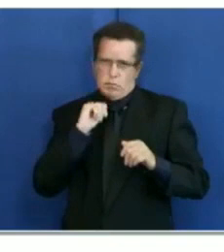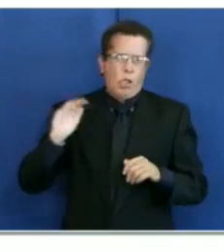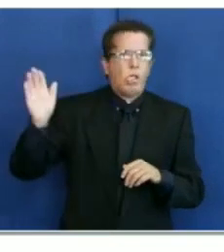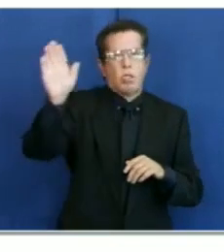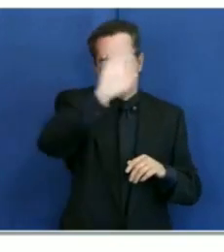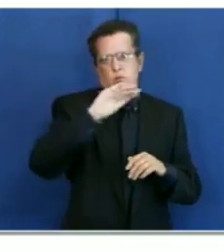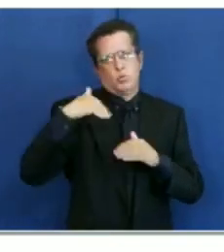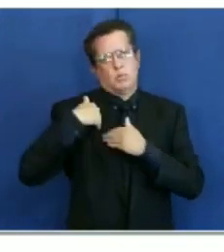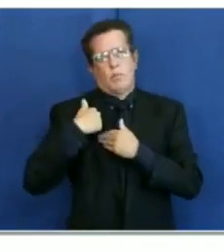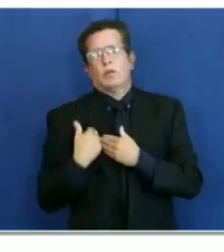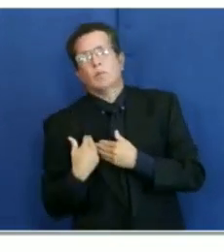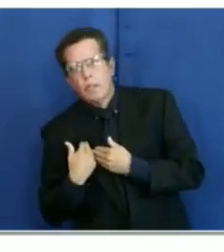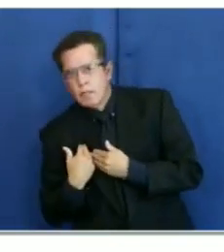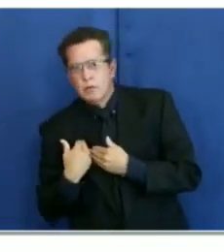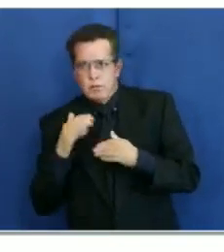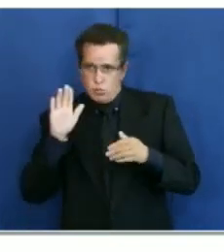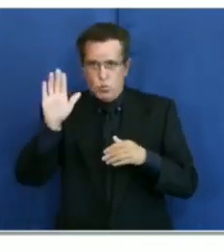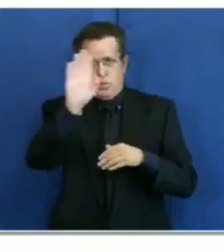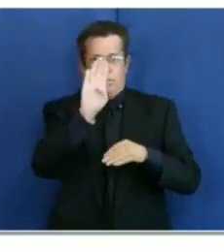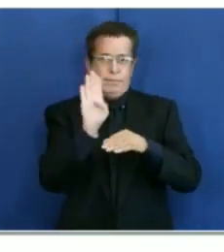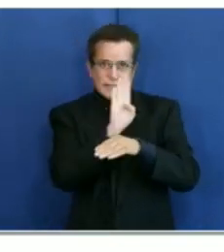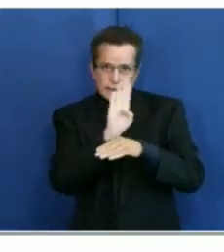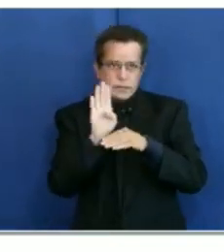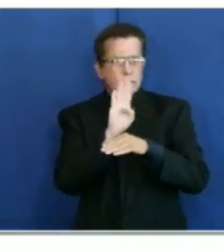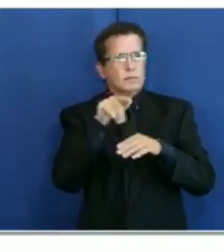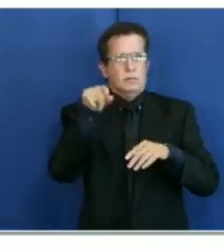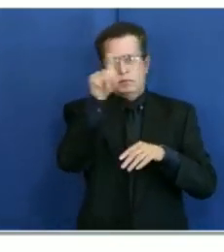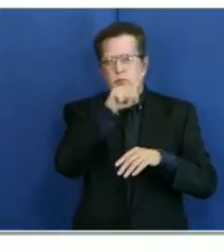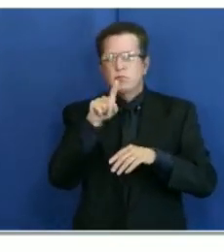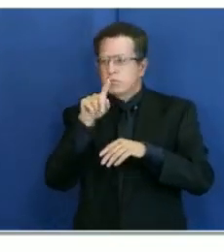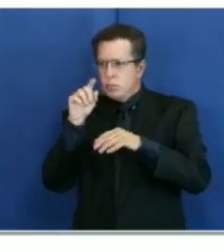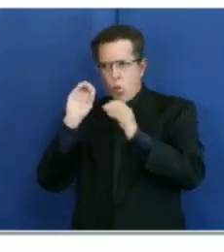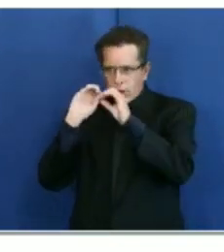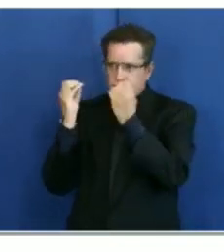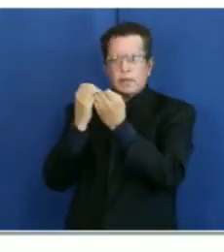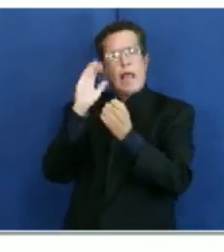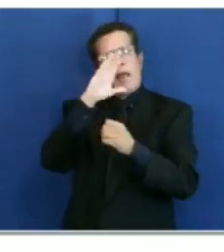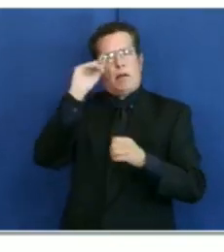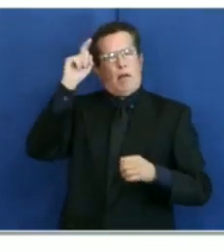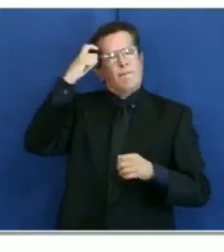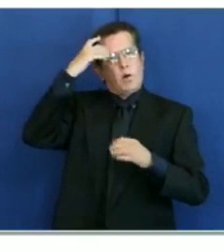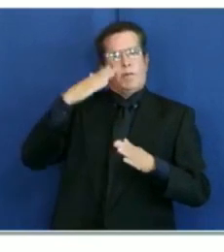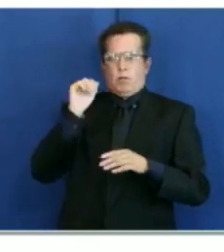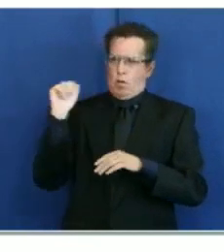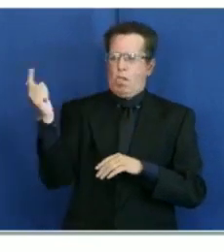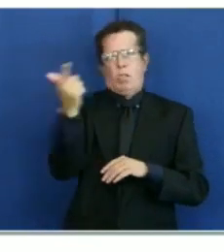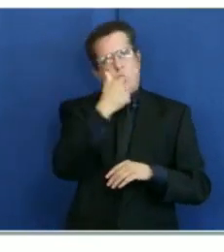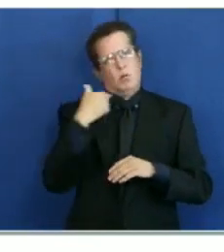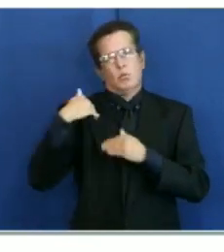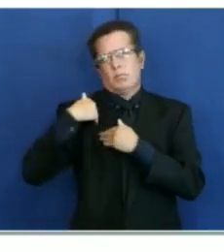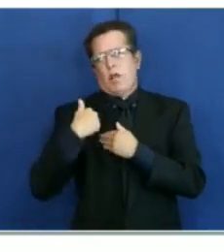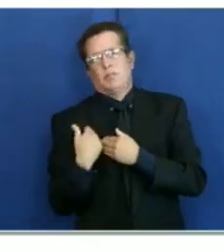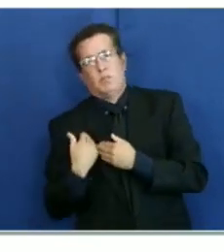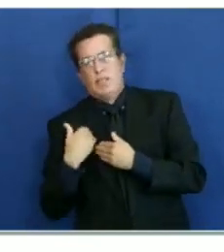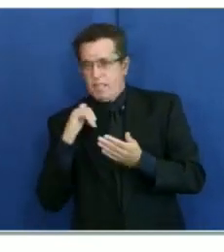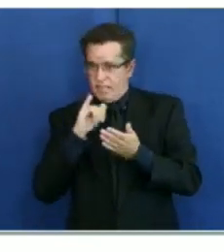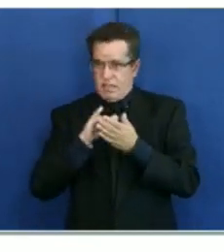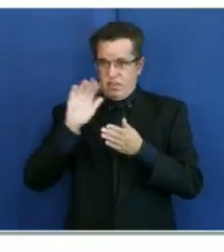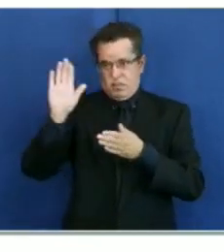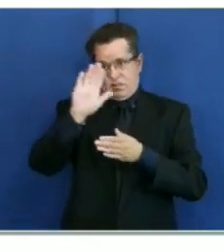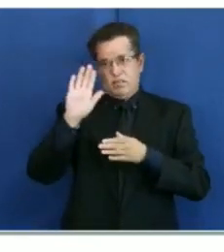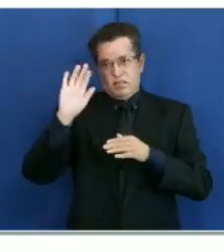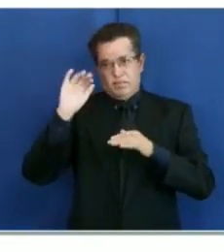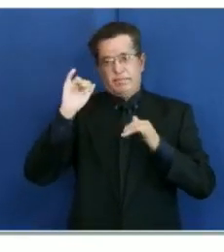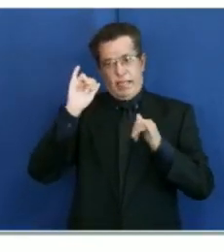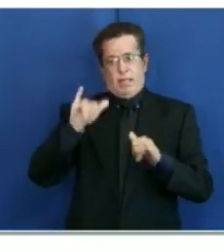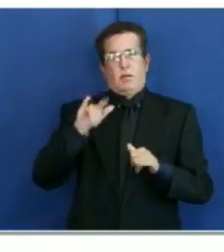what individuals can do, what businesses can do, organizations, and governments. And these are the actions, because there